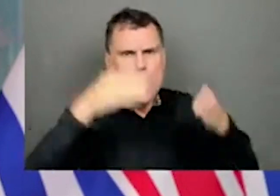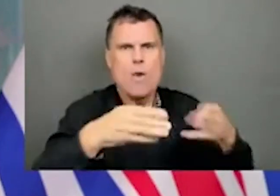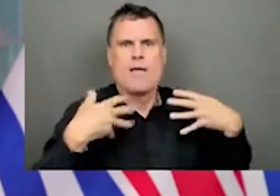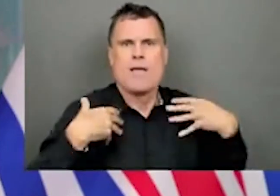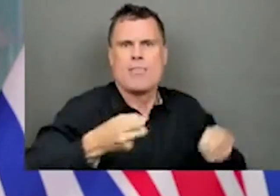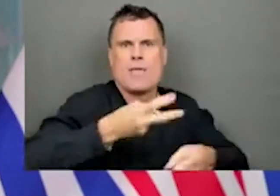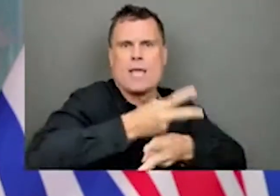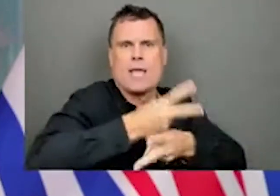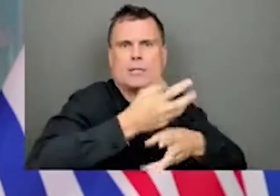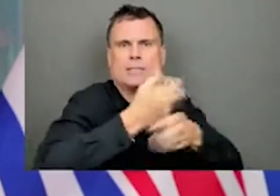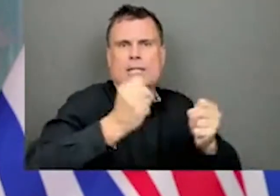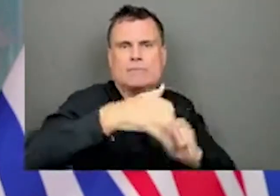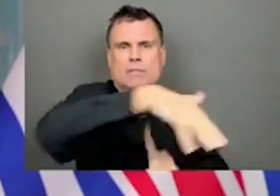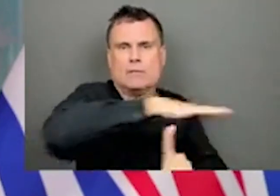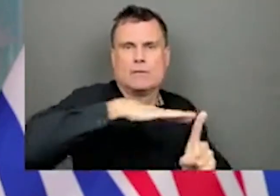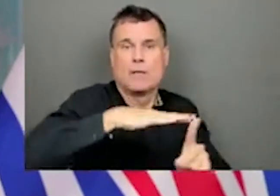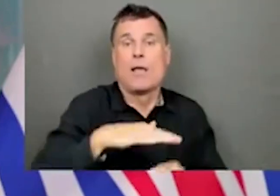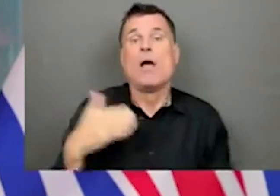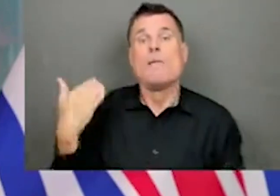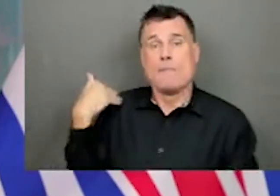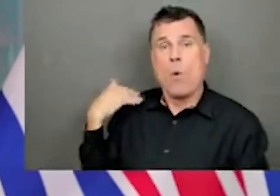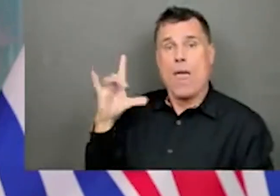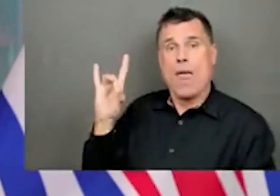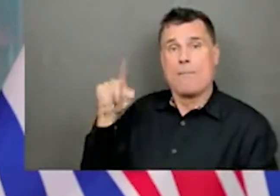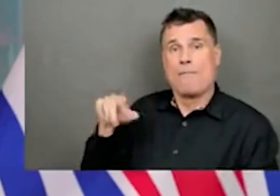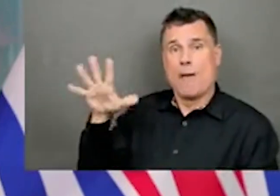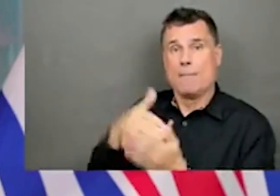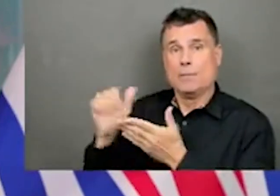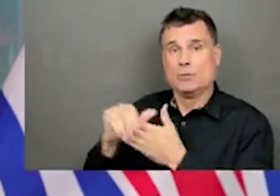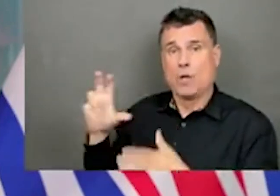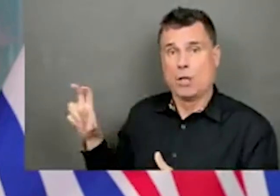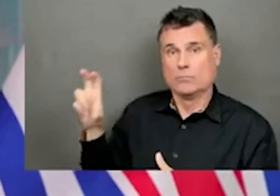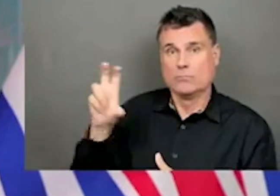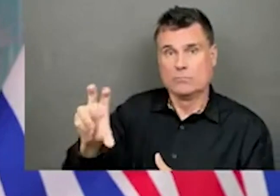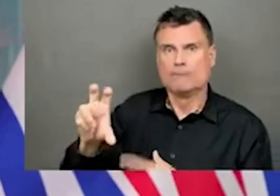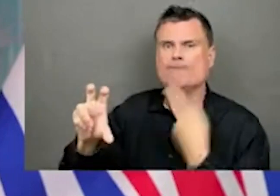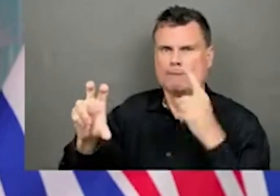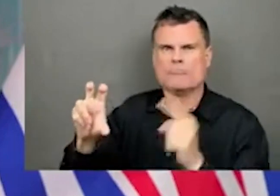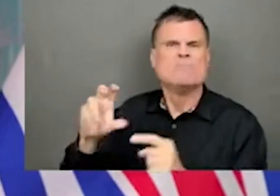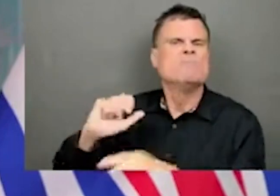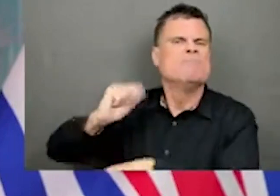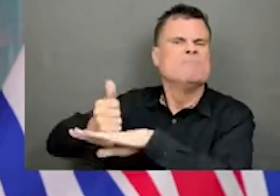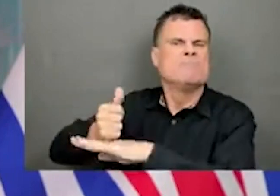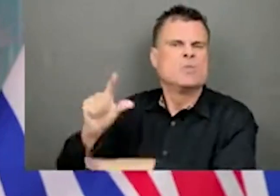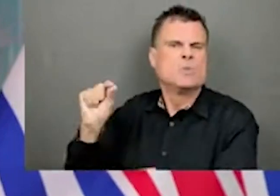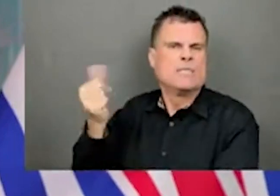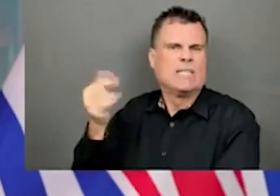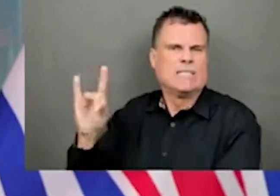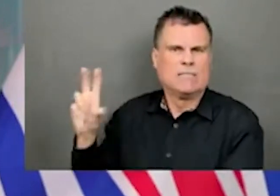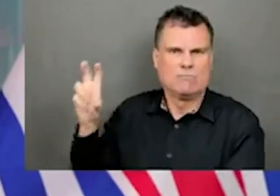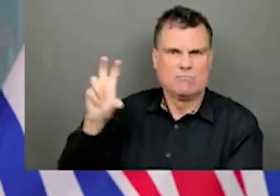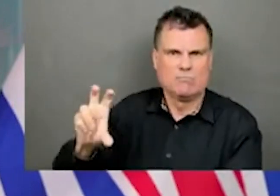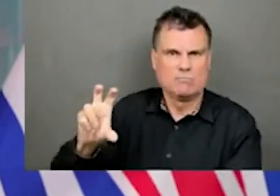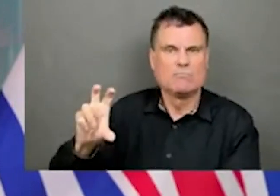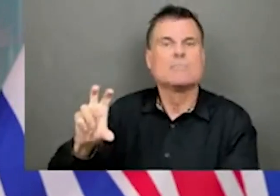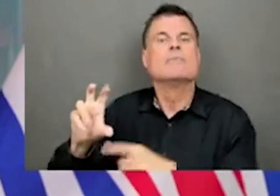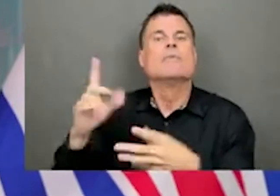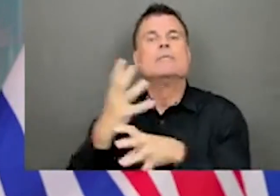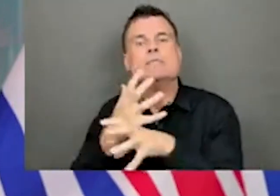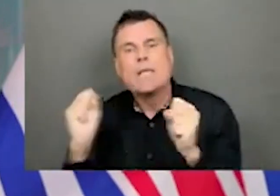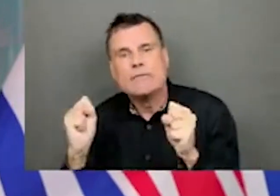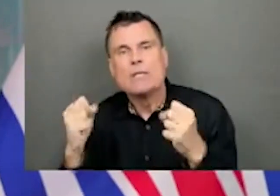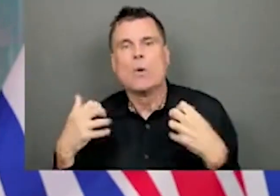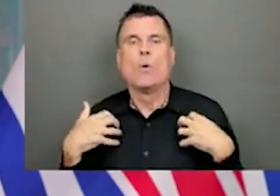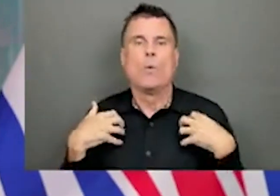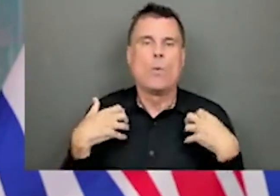$8.5 million over three years announced in 2019 to establish SWITCH, which stands for Safety, Well-Being, Innovation, Training,